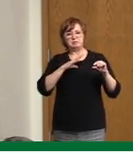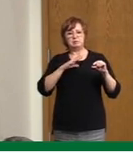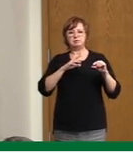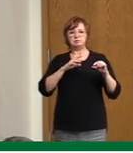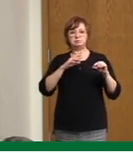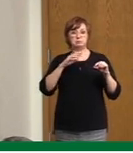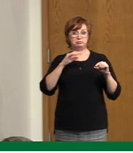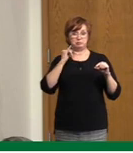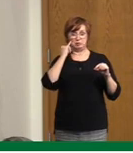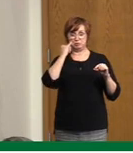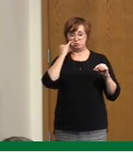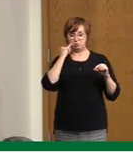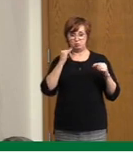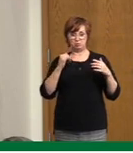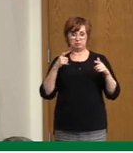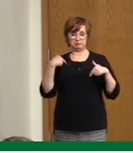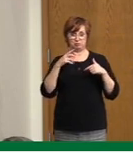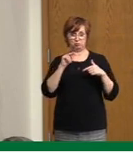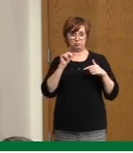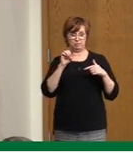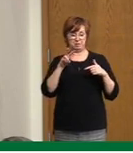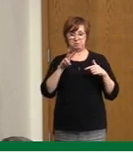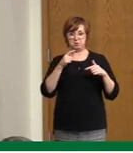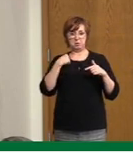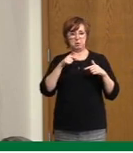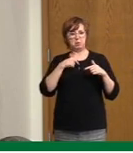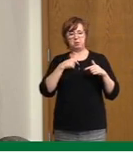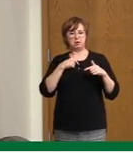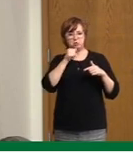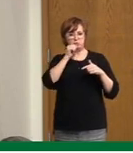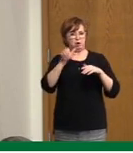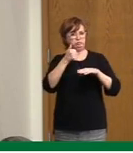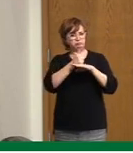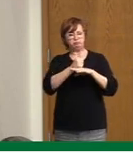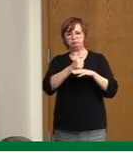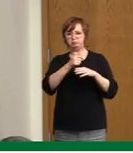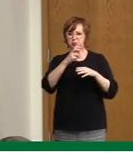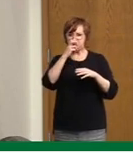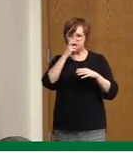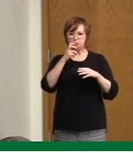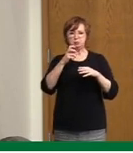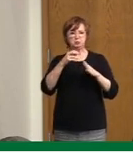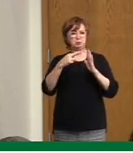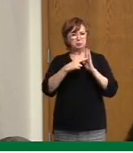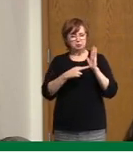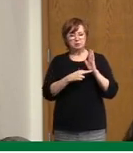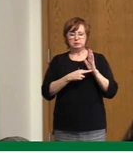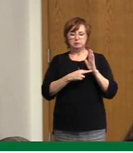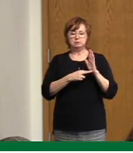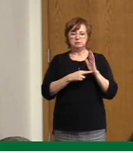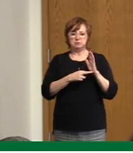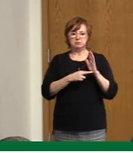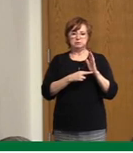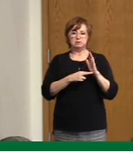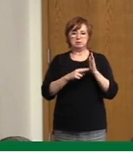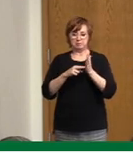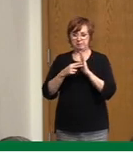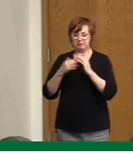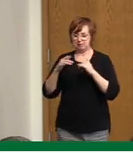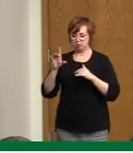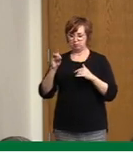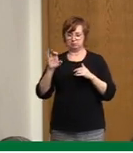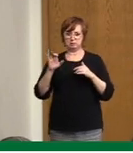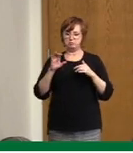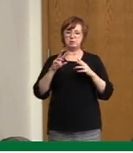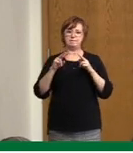well have been in the pink area, which would have been very concerning. And then if we look at this graph, this is similar to the one